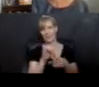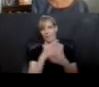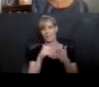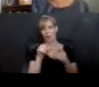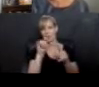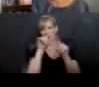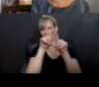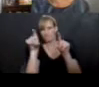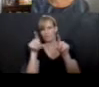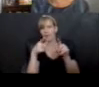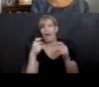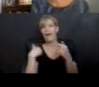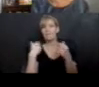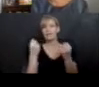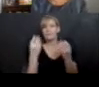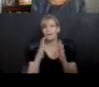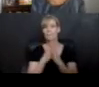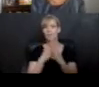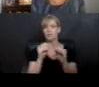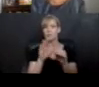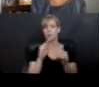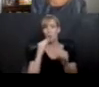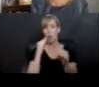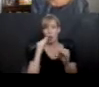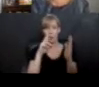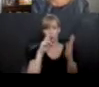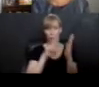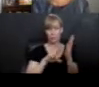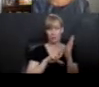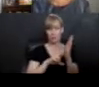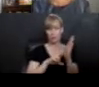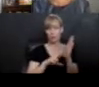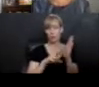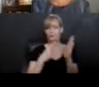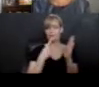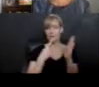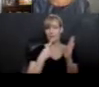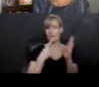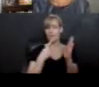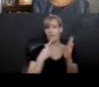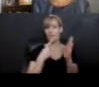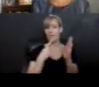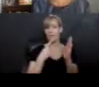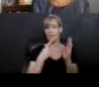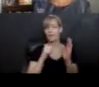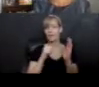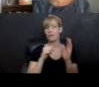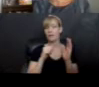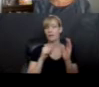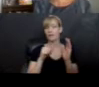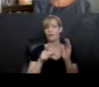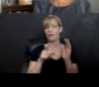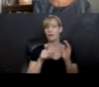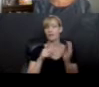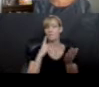in your home, the studies and research talk about having that really performance,